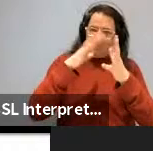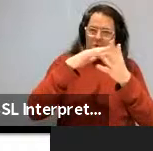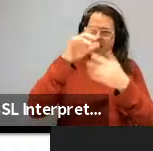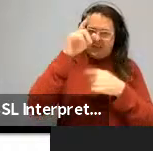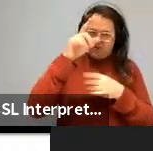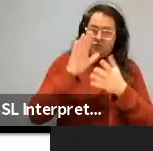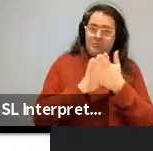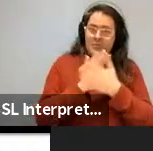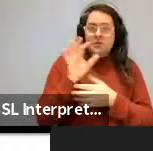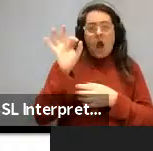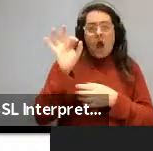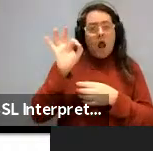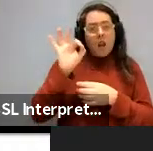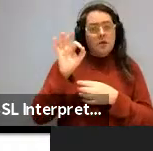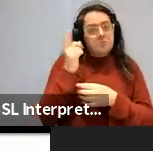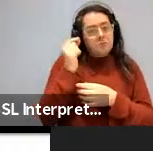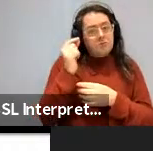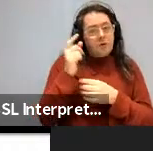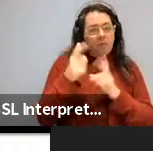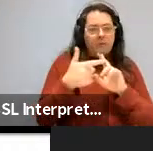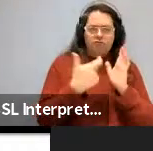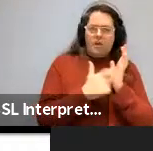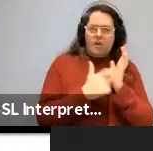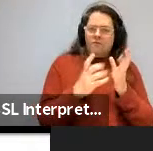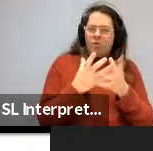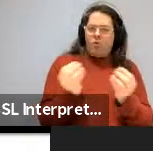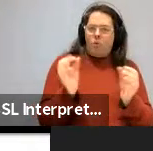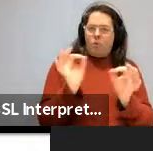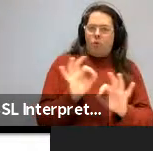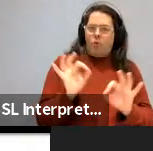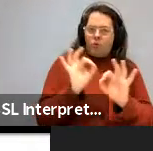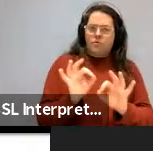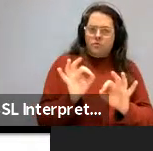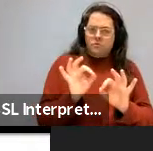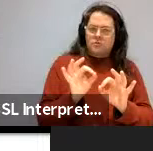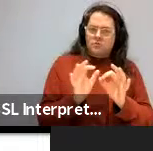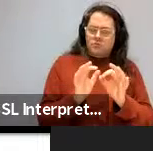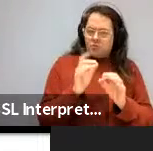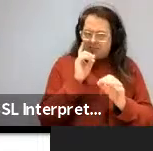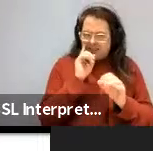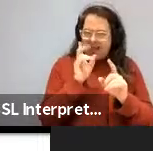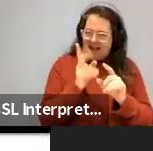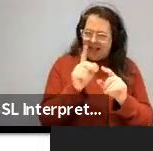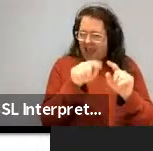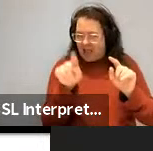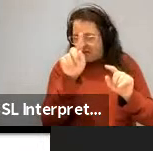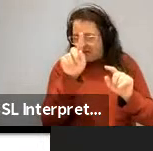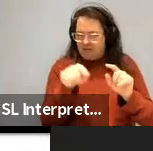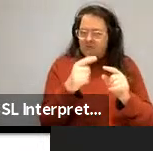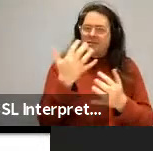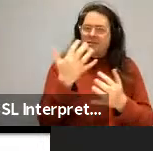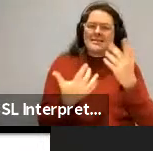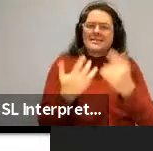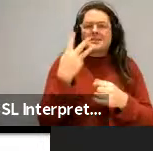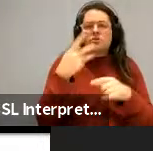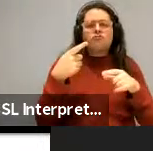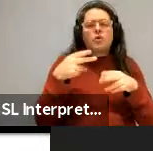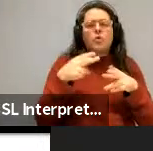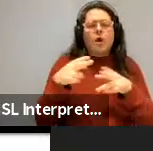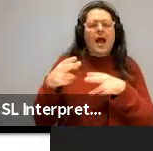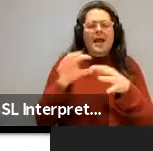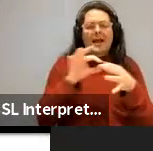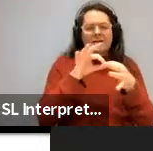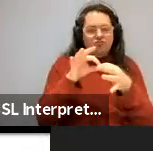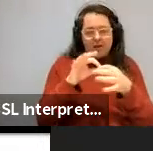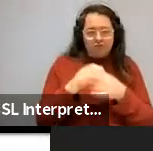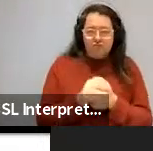here that goes away in relative clauses. You get a three-way interaction in case you care about the statistics or these things. And so there's a big